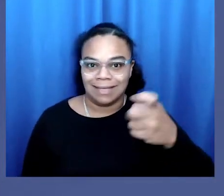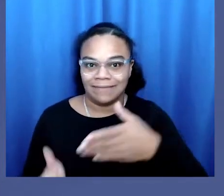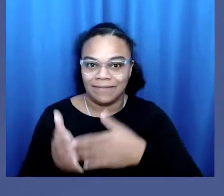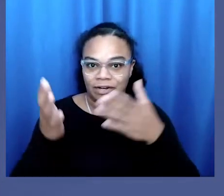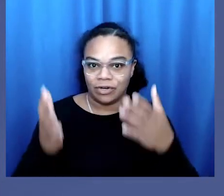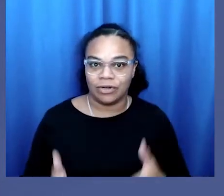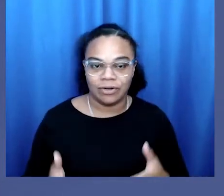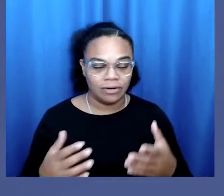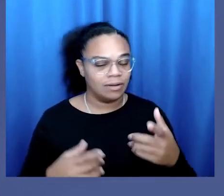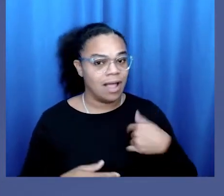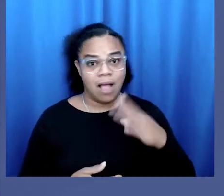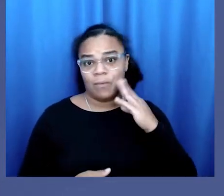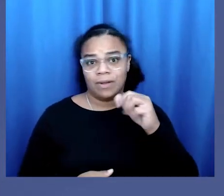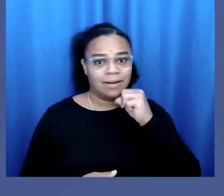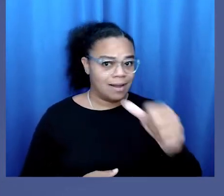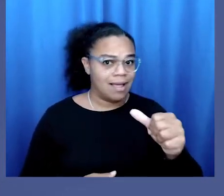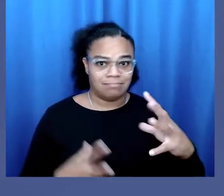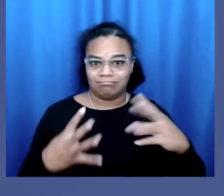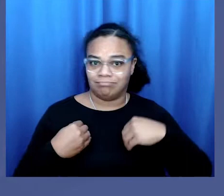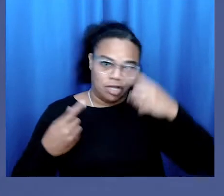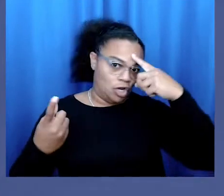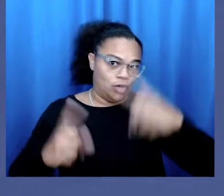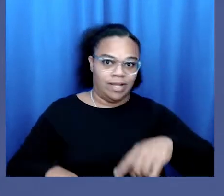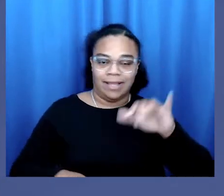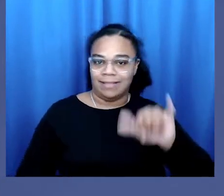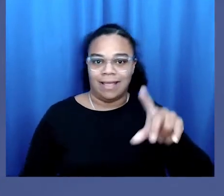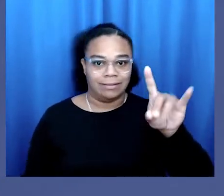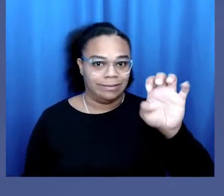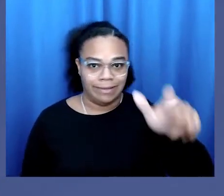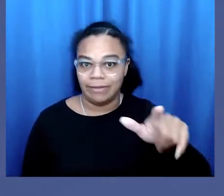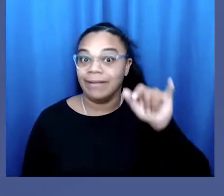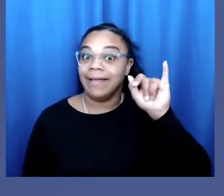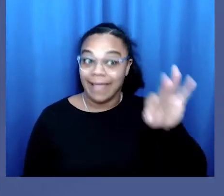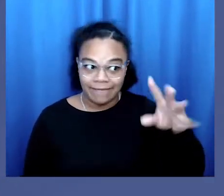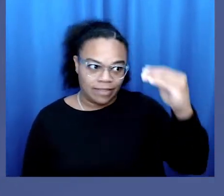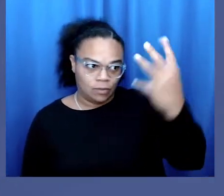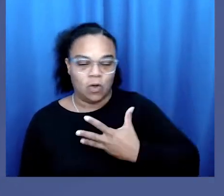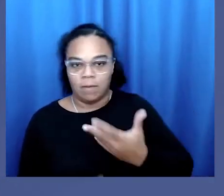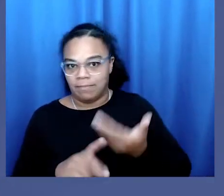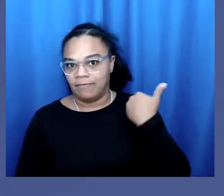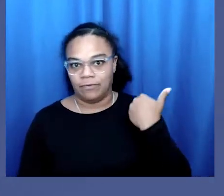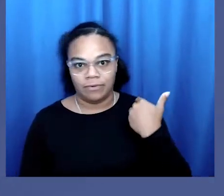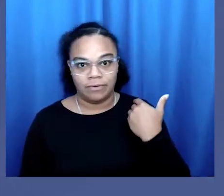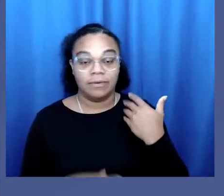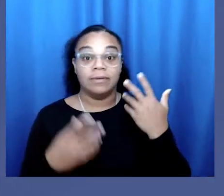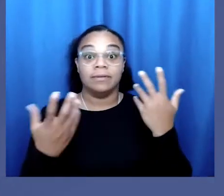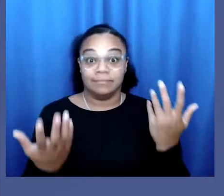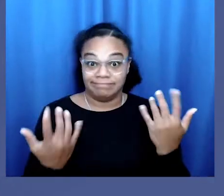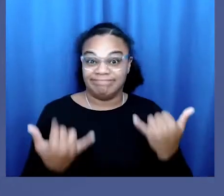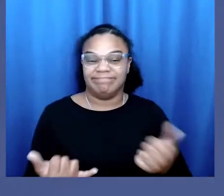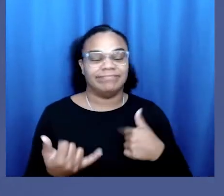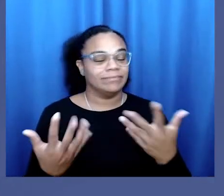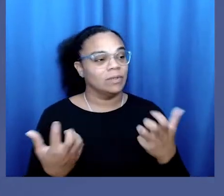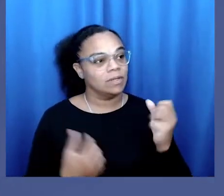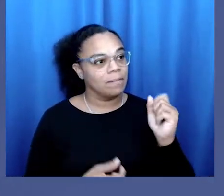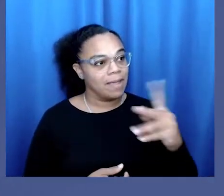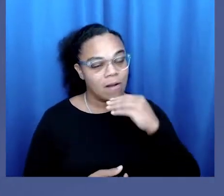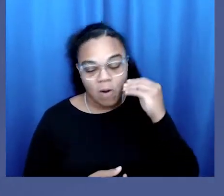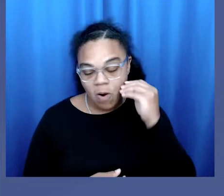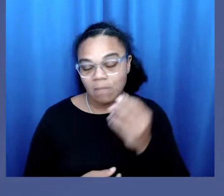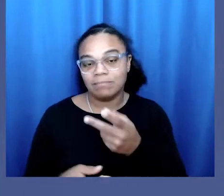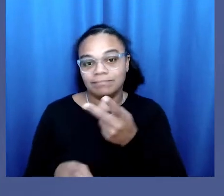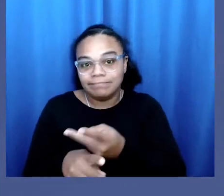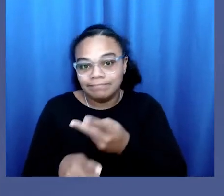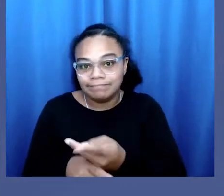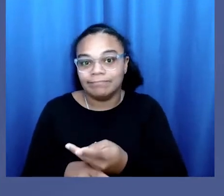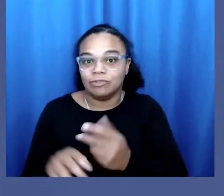a sex offender. I would have not agreed to this deal if I had been informed of this. At this point, I just want to go home